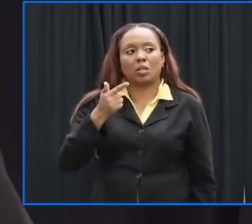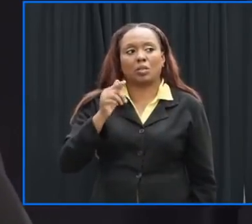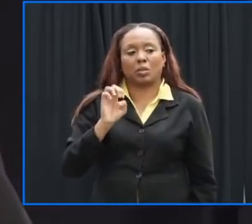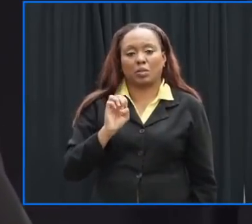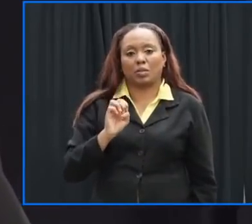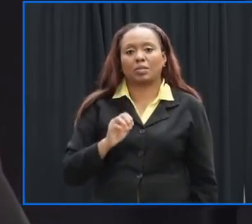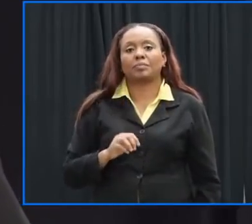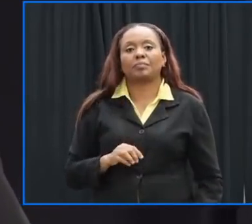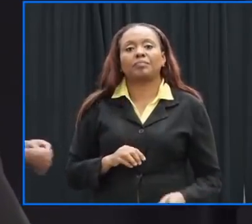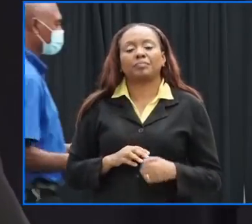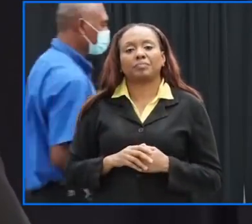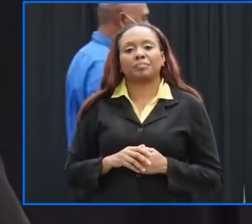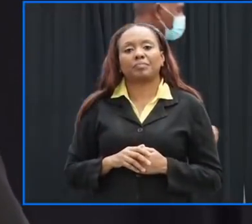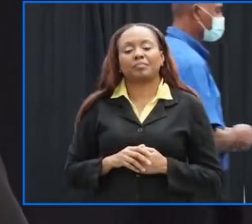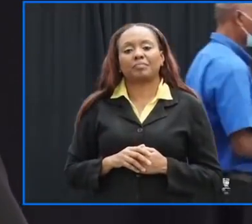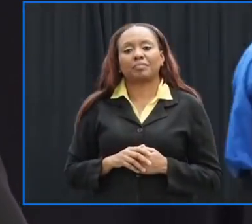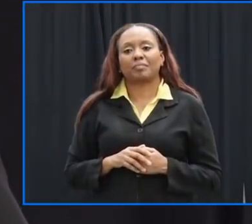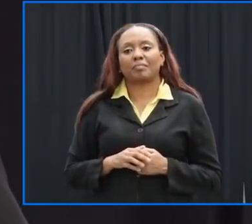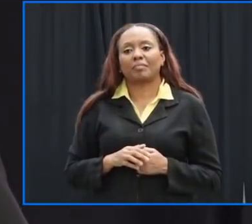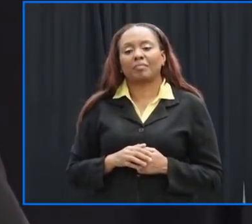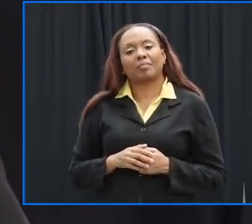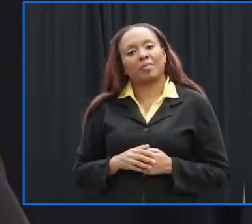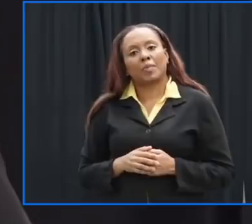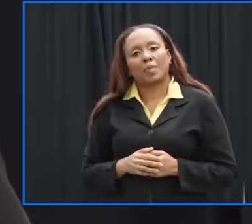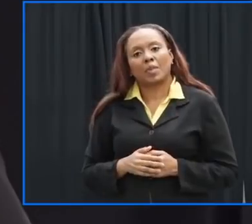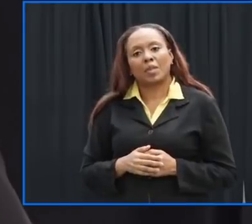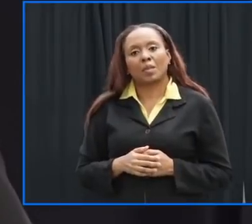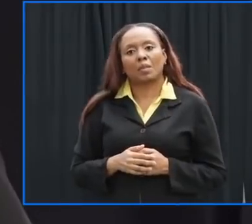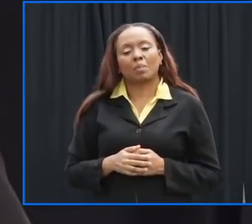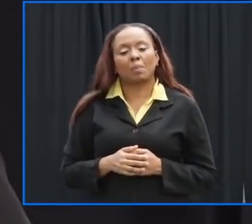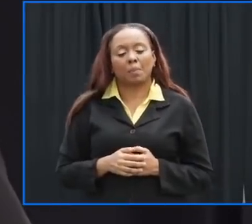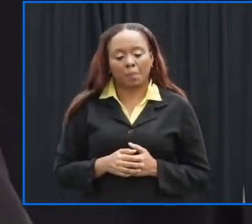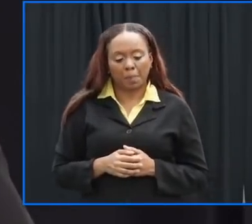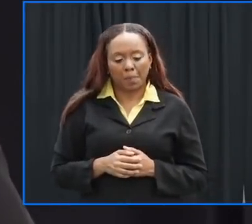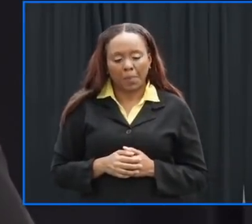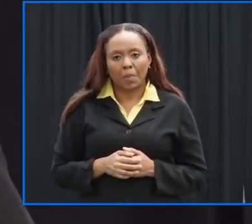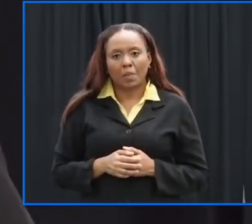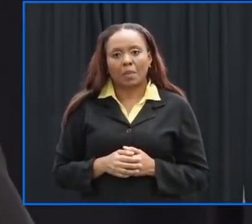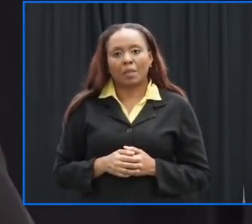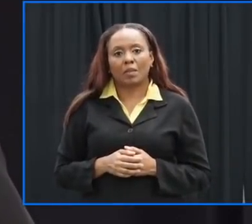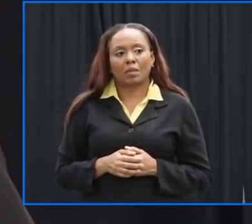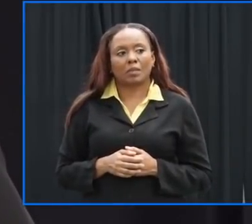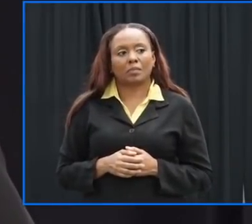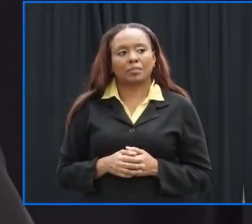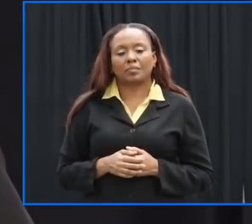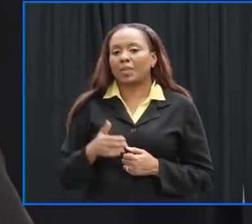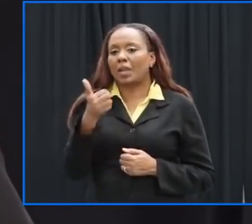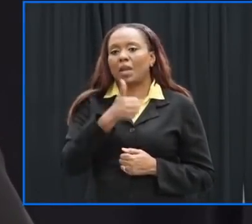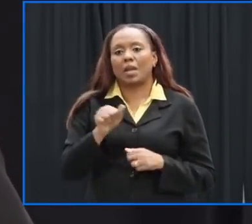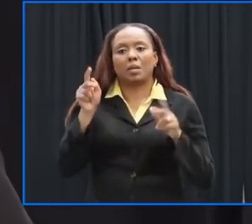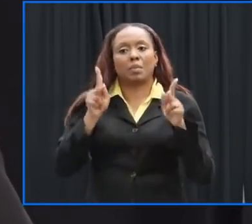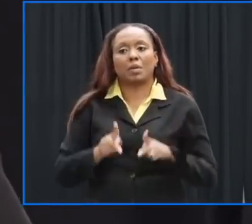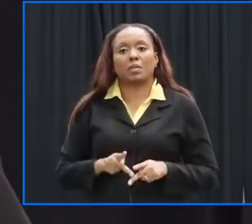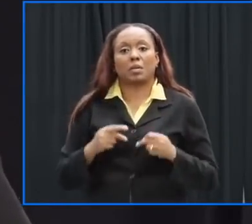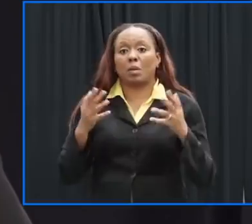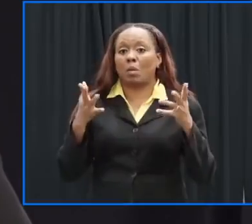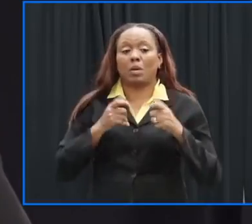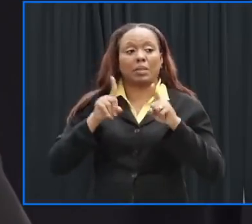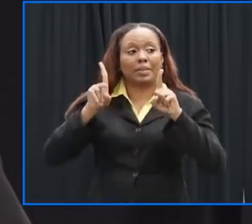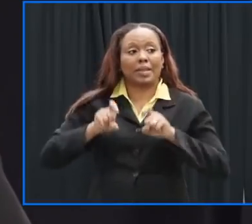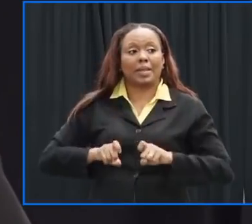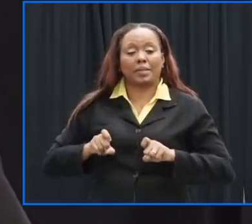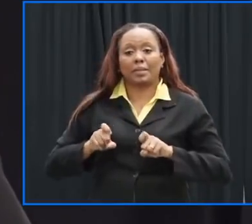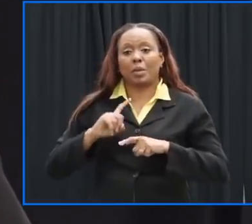does have sufficient um of the of of tests for anyone who wants to be tested